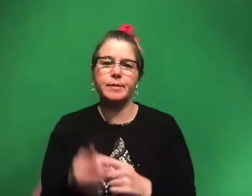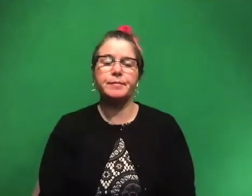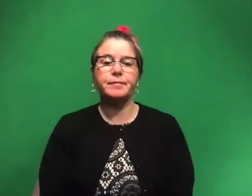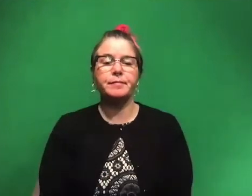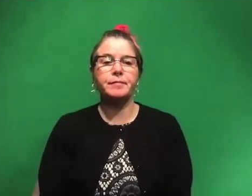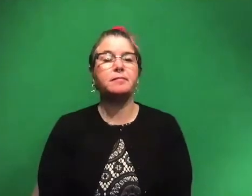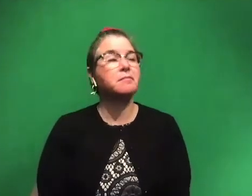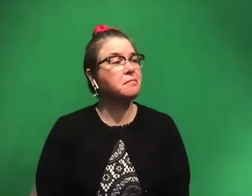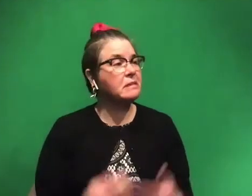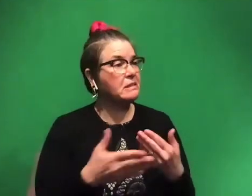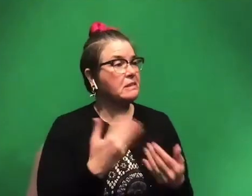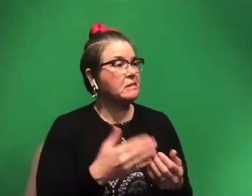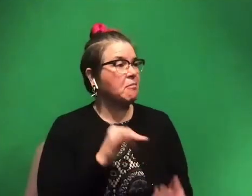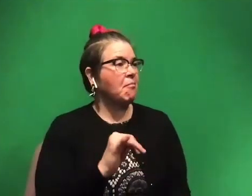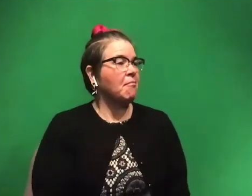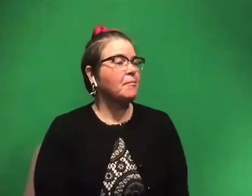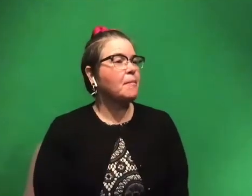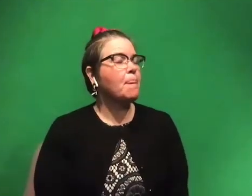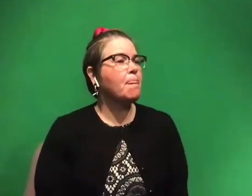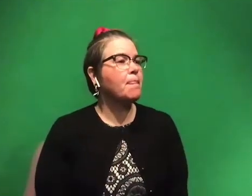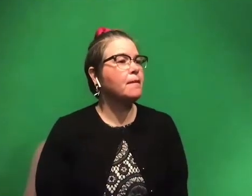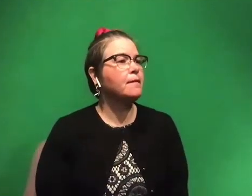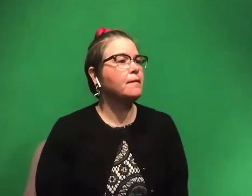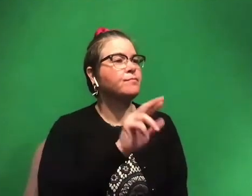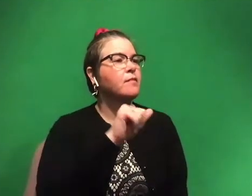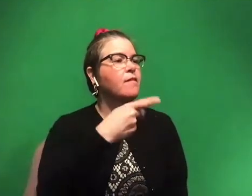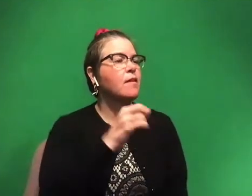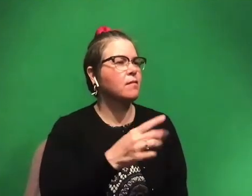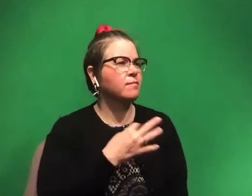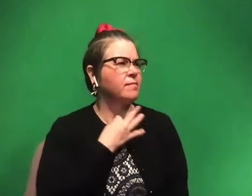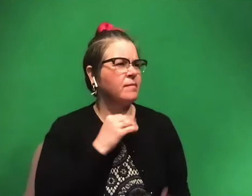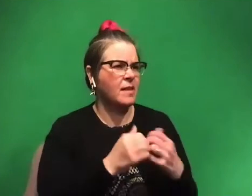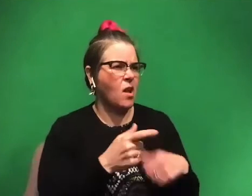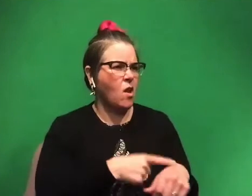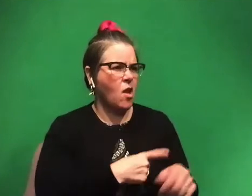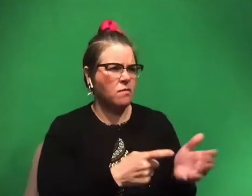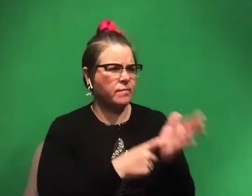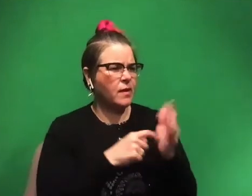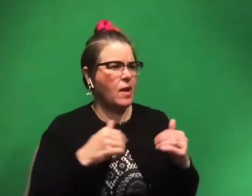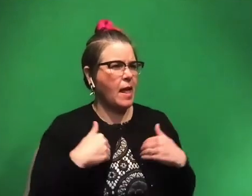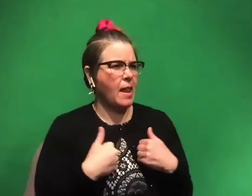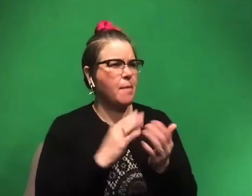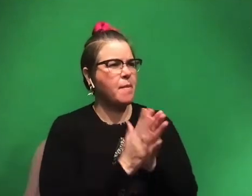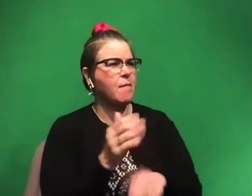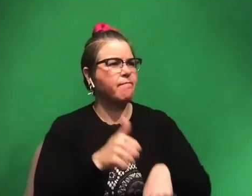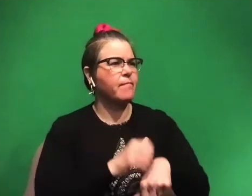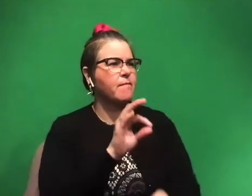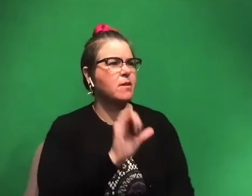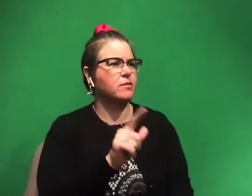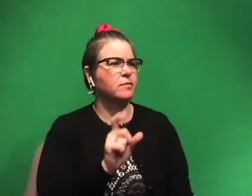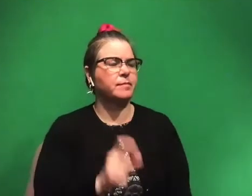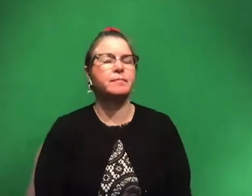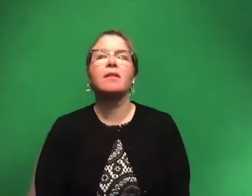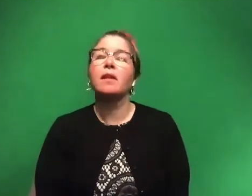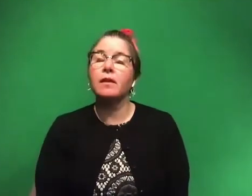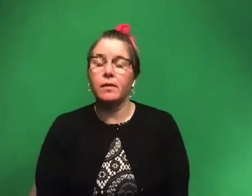That's, that's easy. That's great. Raphael would like to know, how long does it take for an animal to fossilize? Oh, okay. So